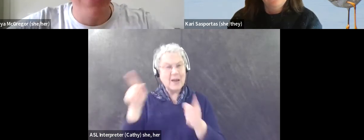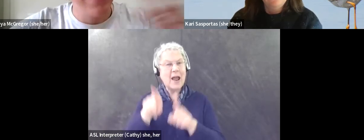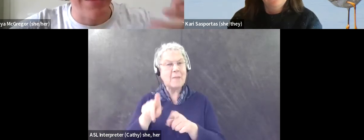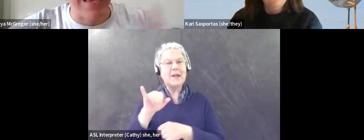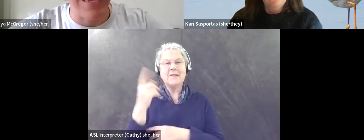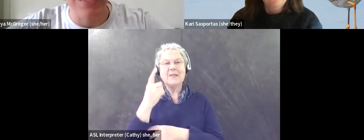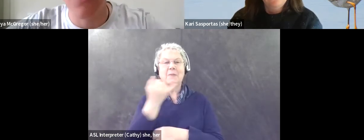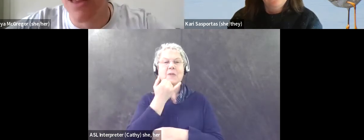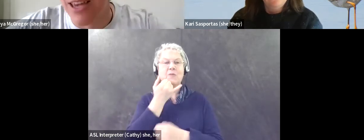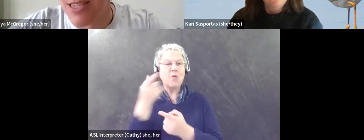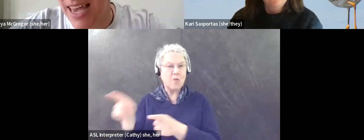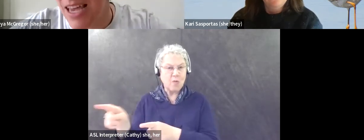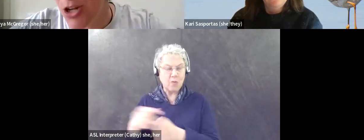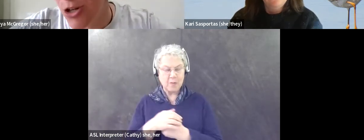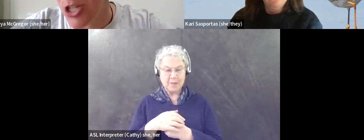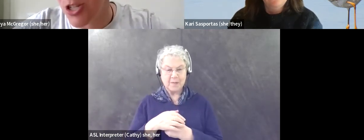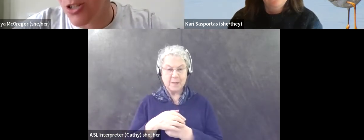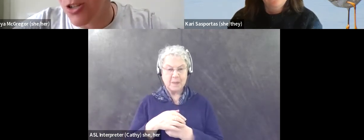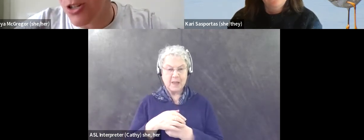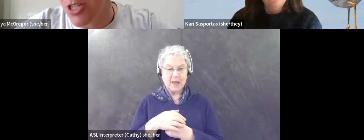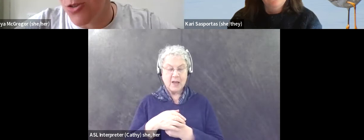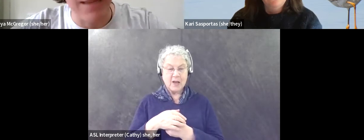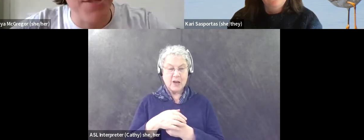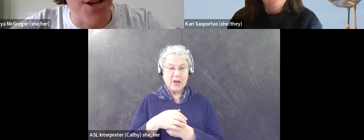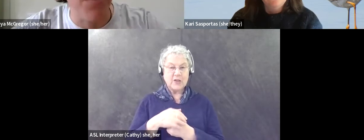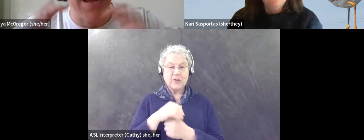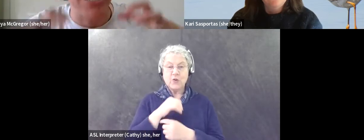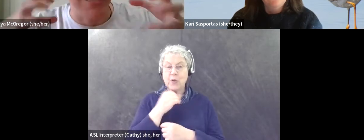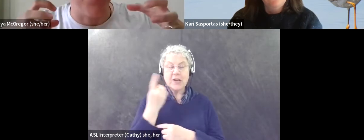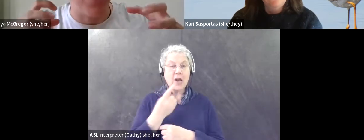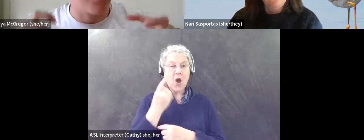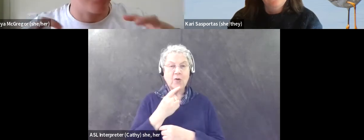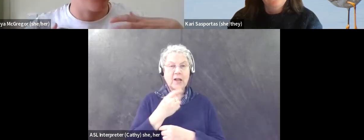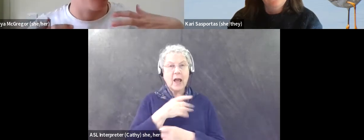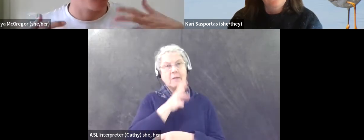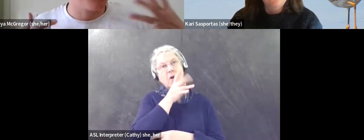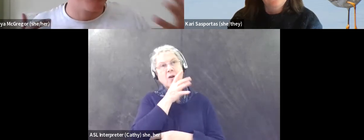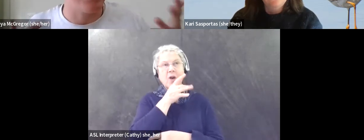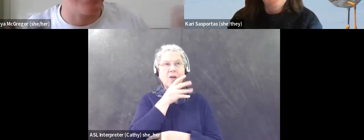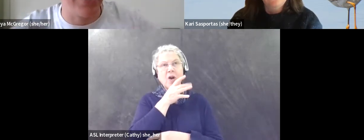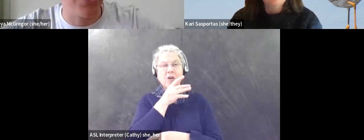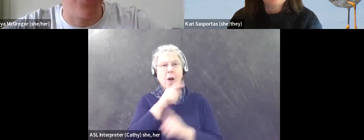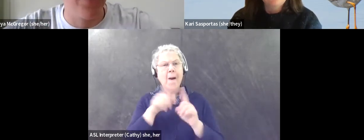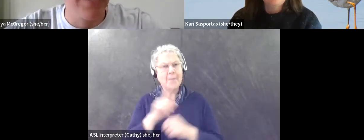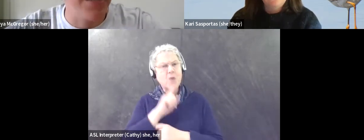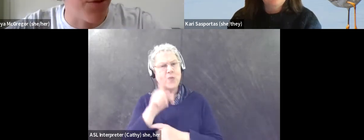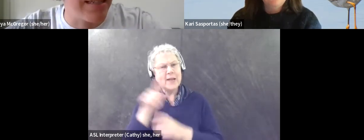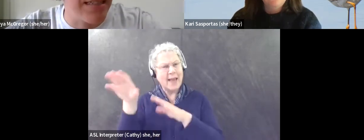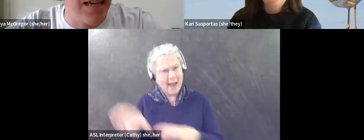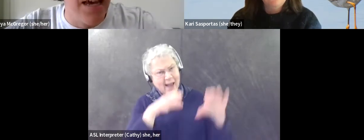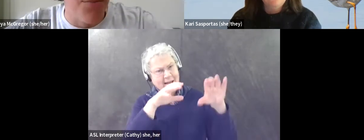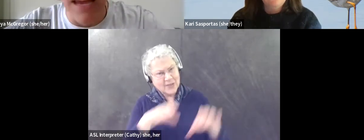So yeah, like, like you're saying, not just, not just doing lip service, but actually being ready to, to take an action. If